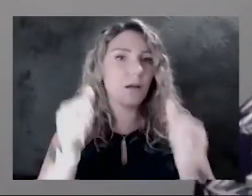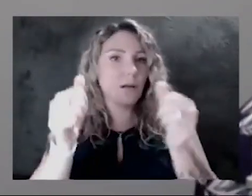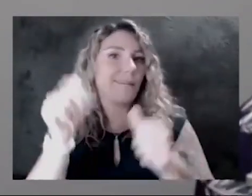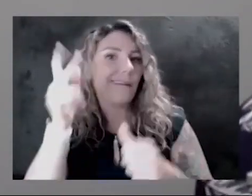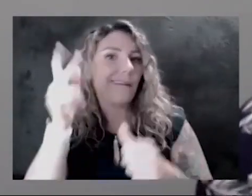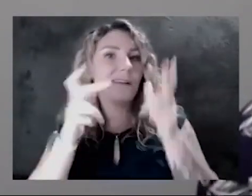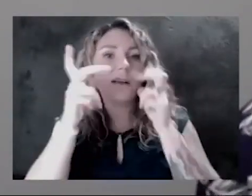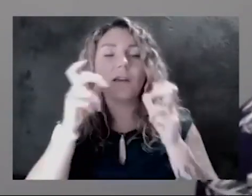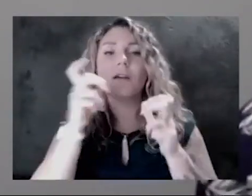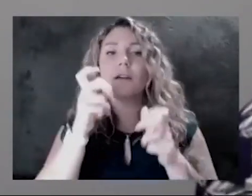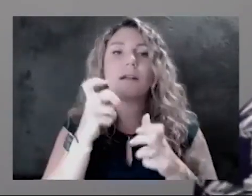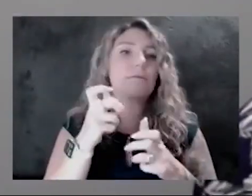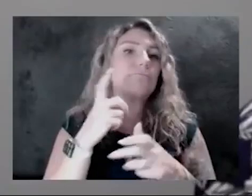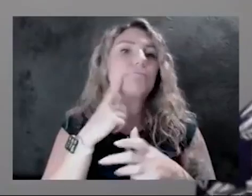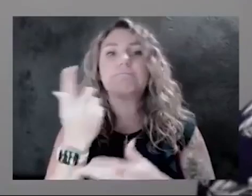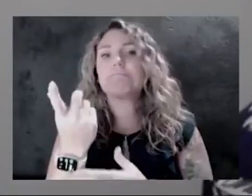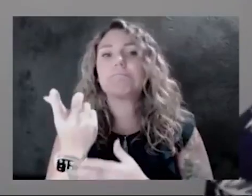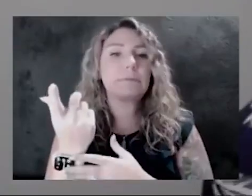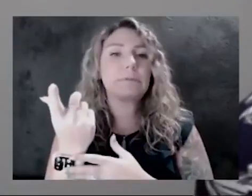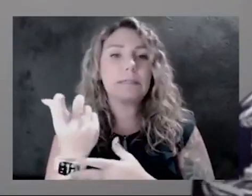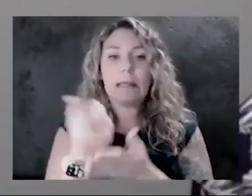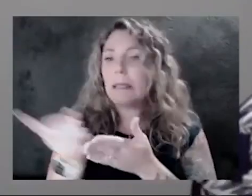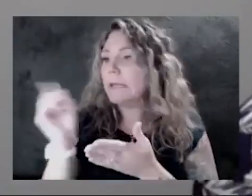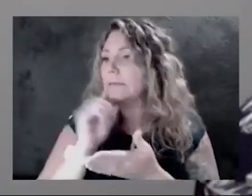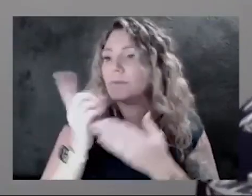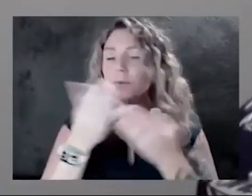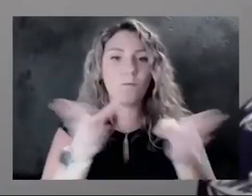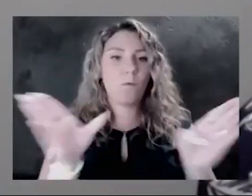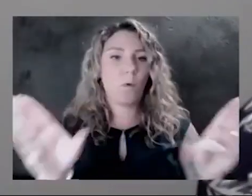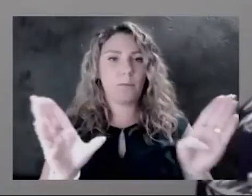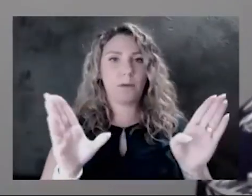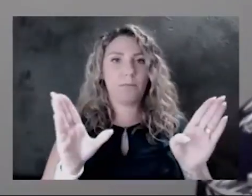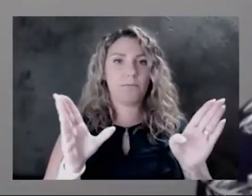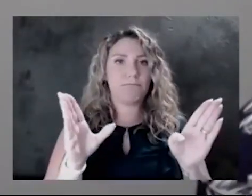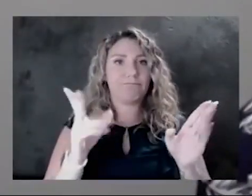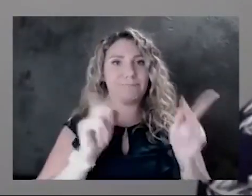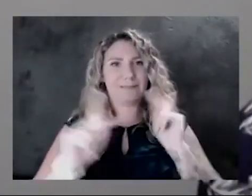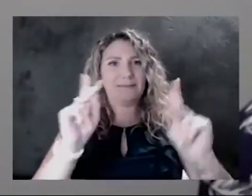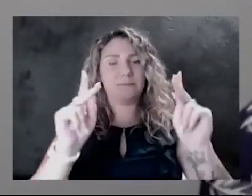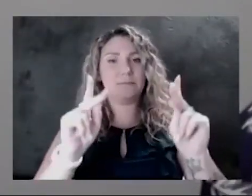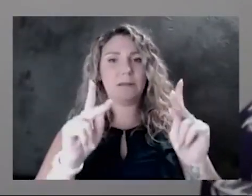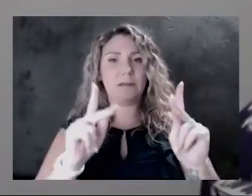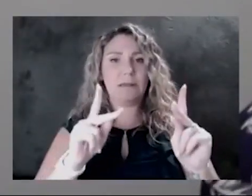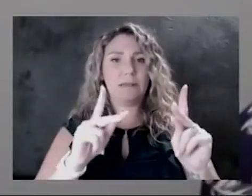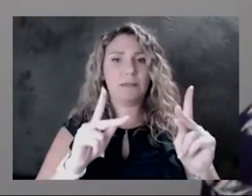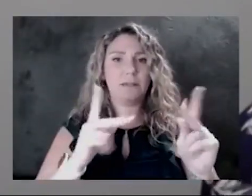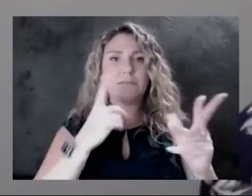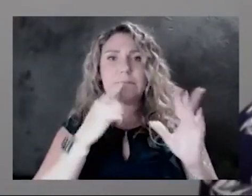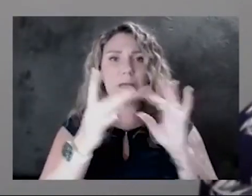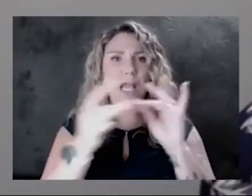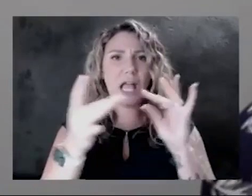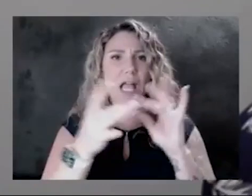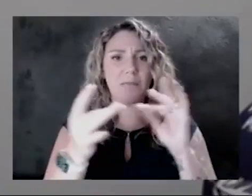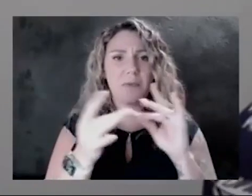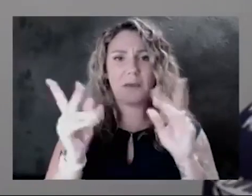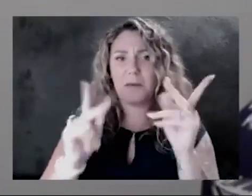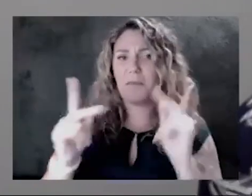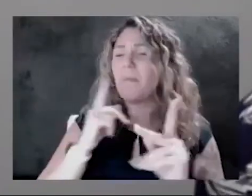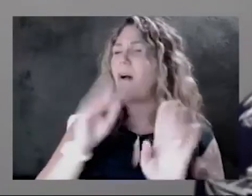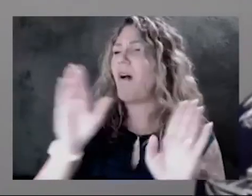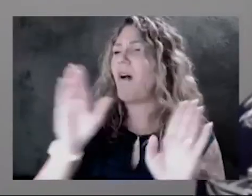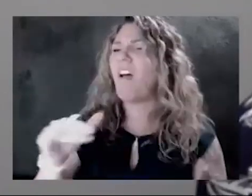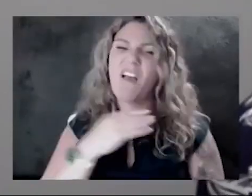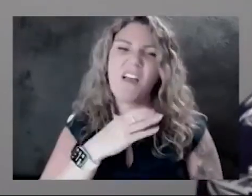night at our commission meeting, we had open public comment. And I was surprised by the number of folks who were still clinging to the idea that masks simply don't work,